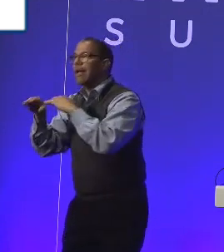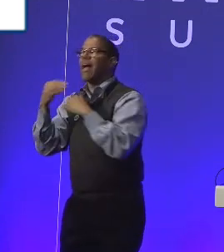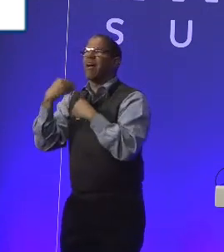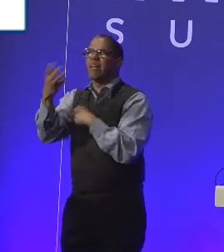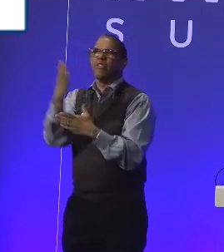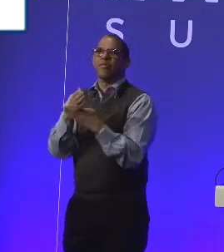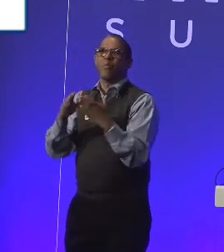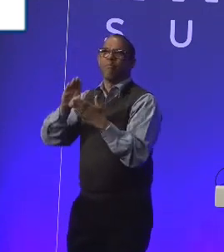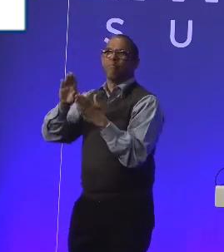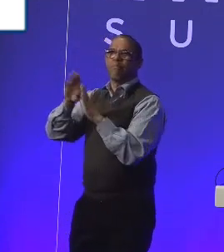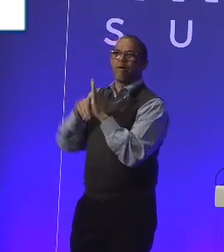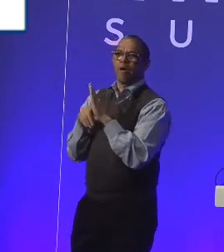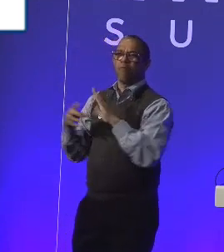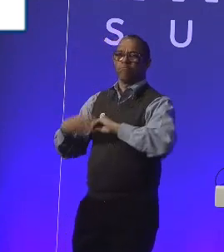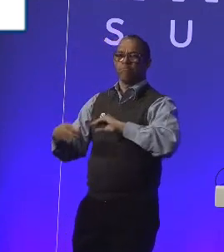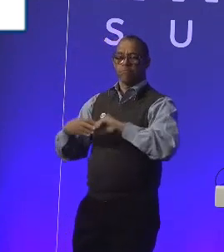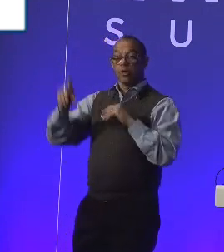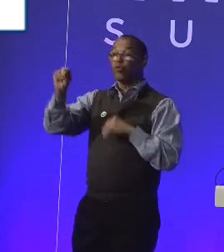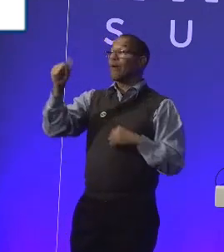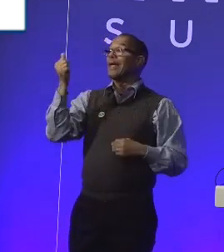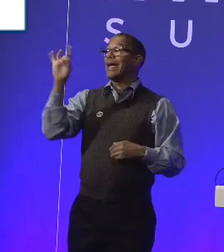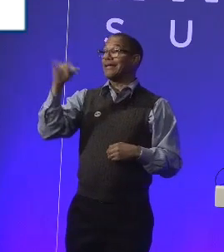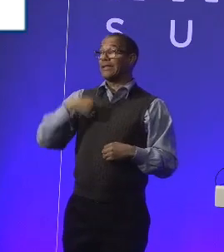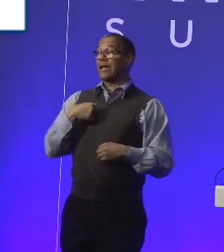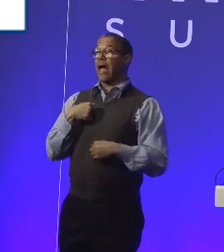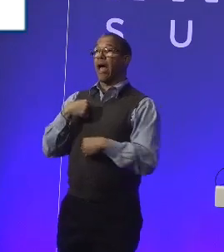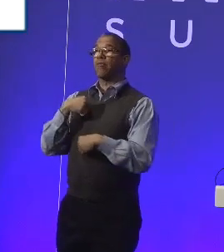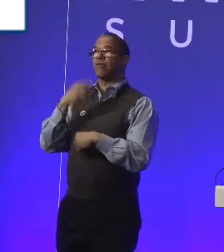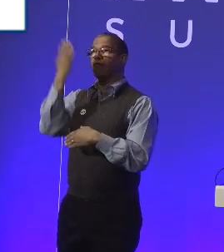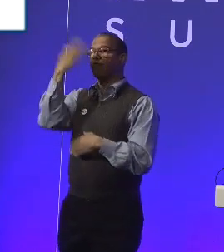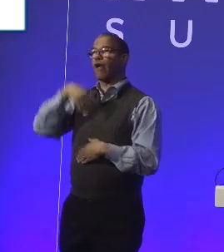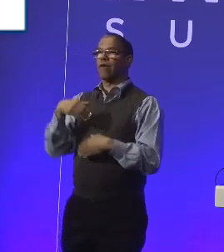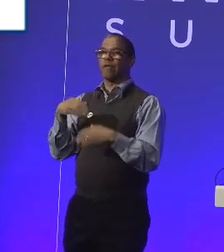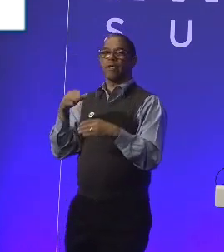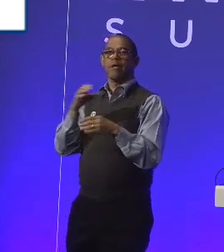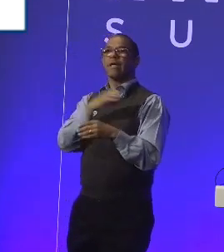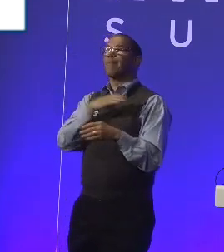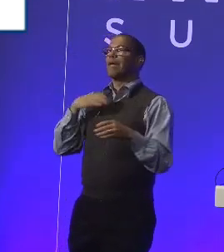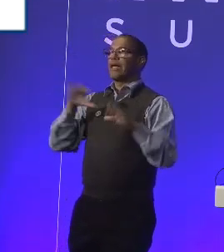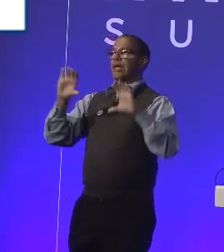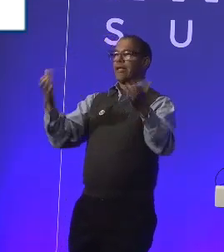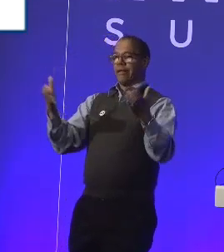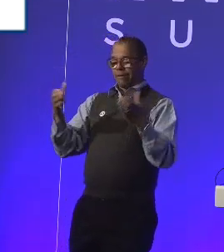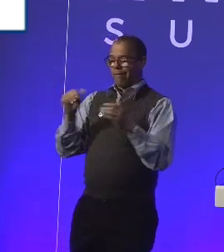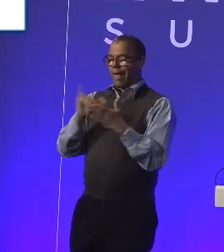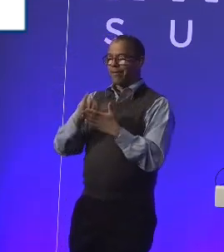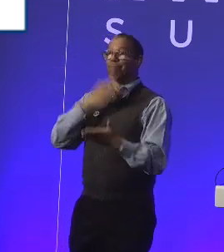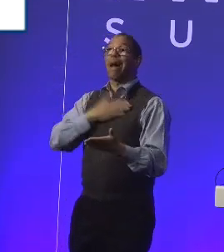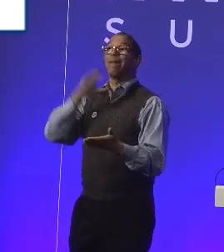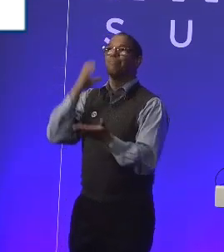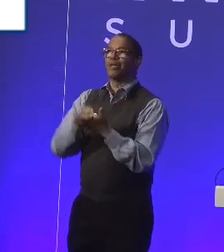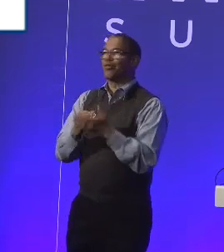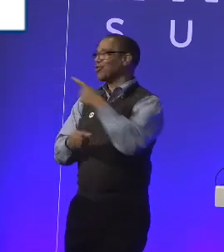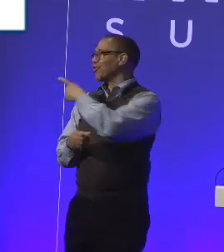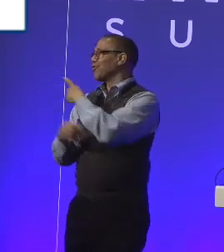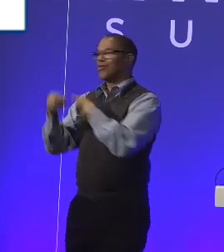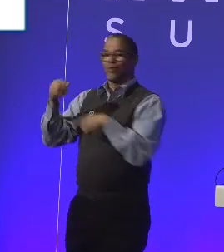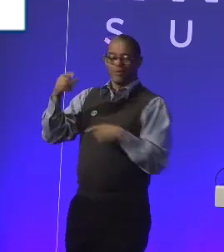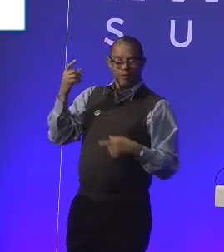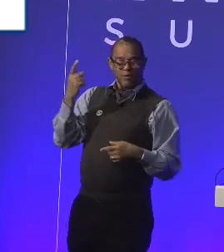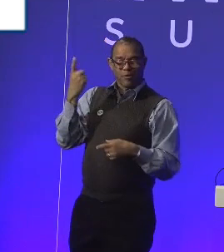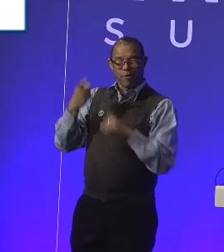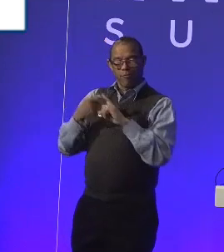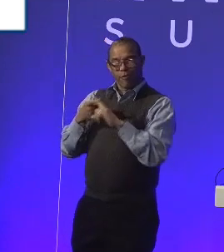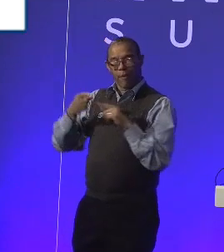So in January 2018, I sat in front of a select committee in the House of Parliament. There's a picture of me here with Robin from AbilityNet and somebody from the